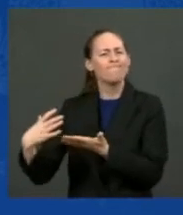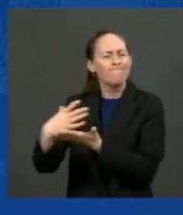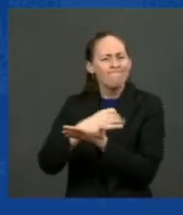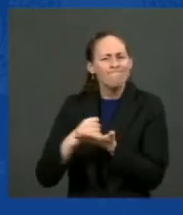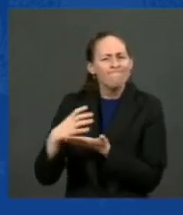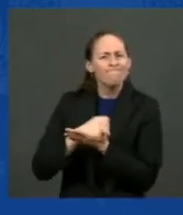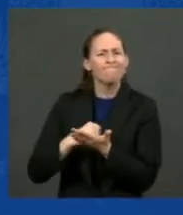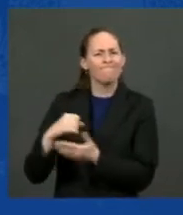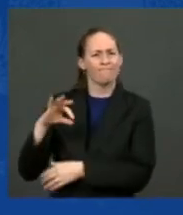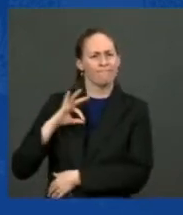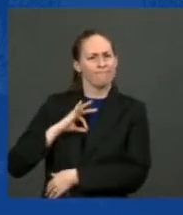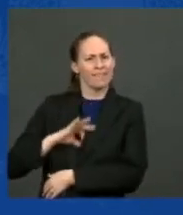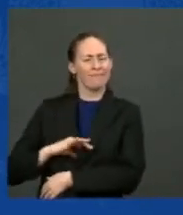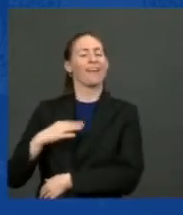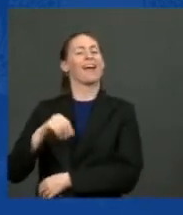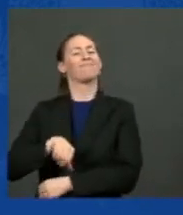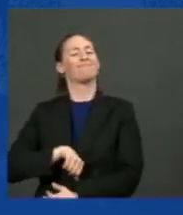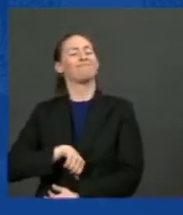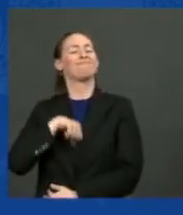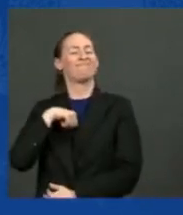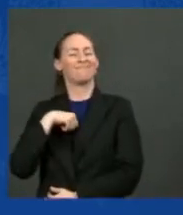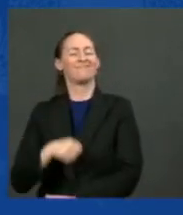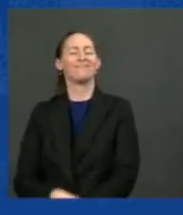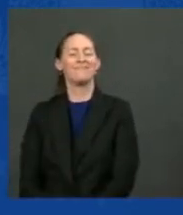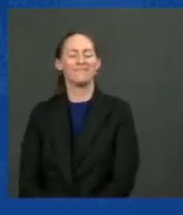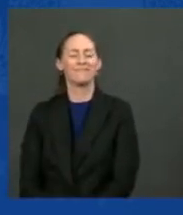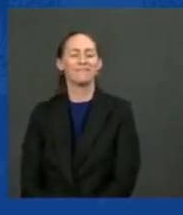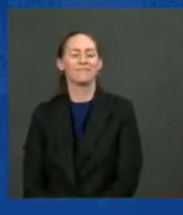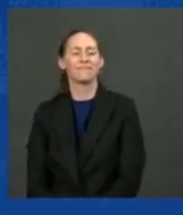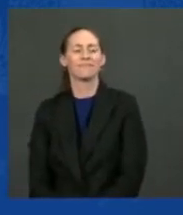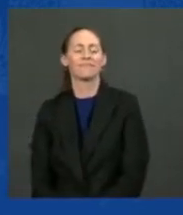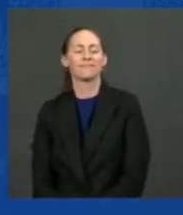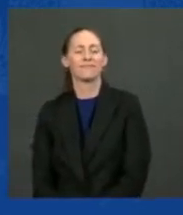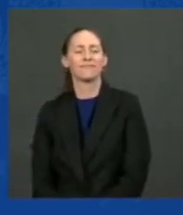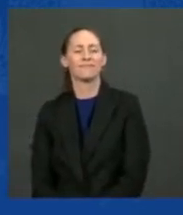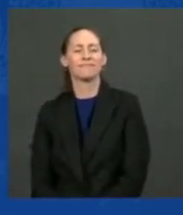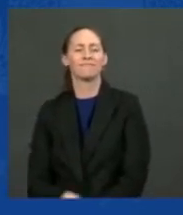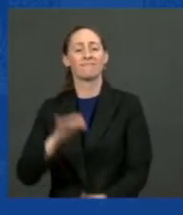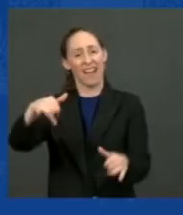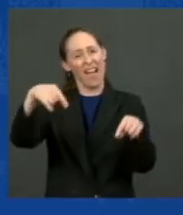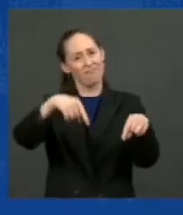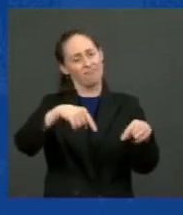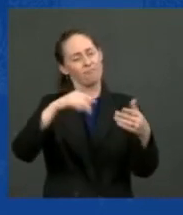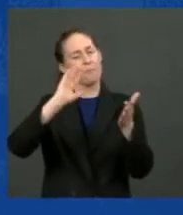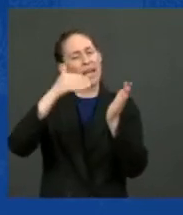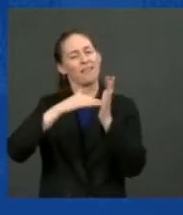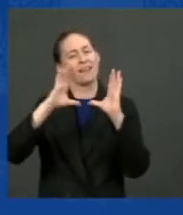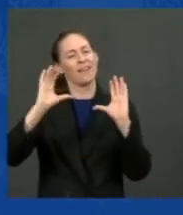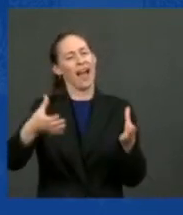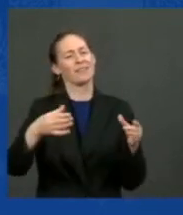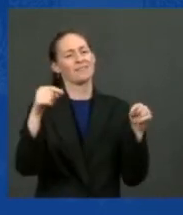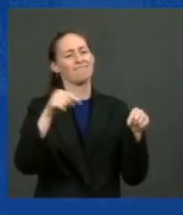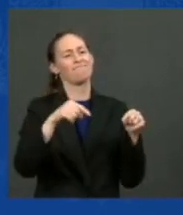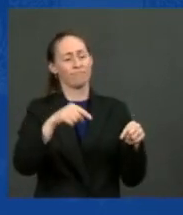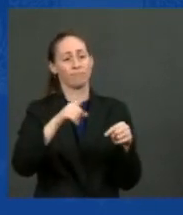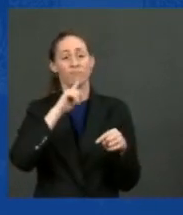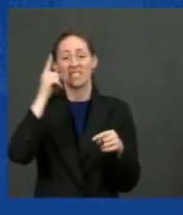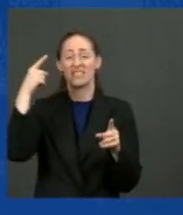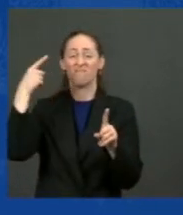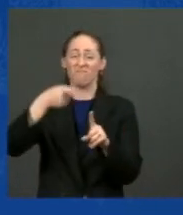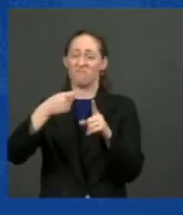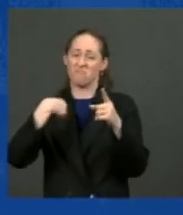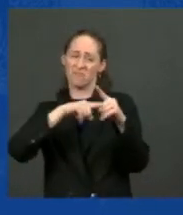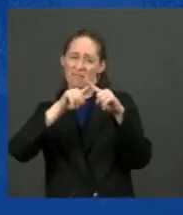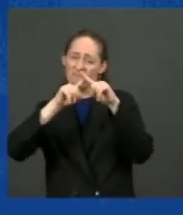and their pride. It's a ticket to the middle class. This is where the economy starts with you, your